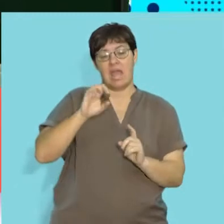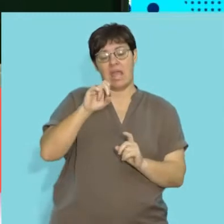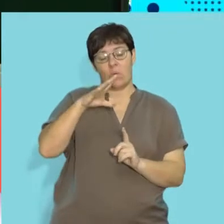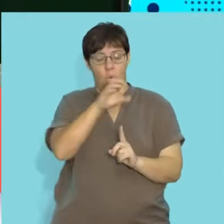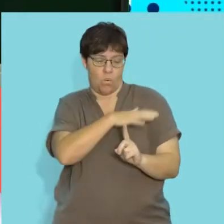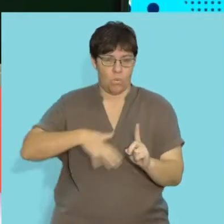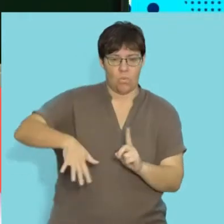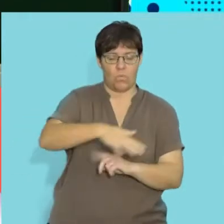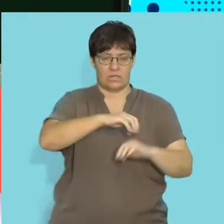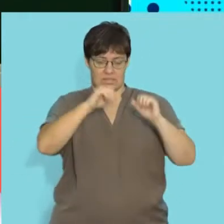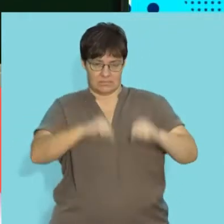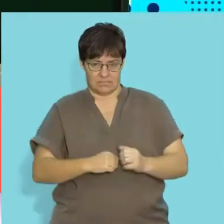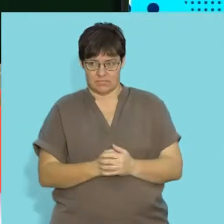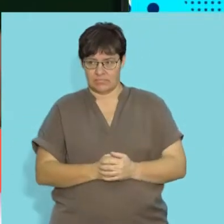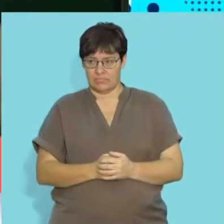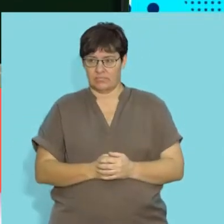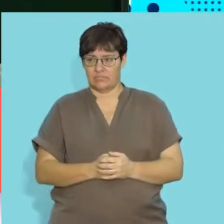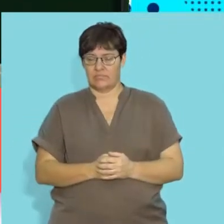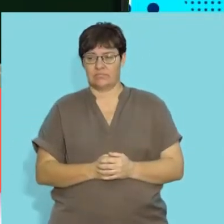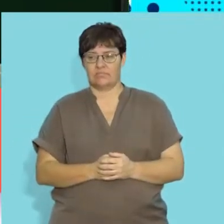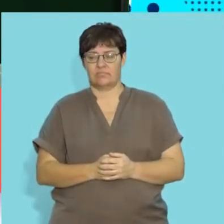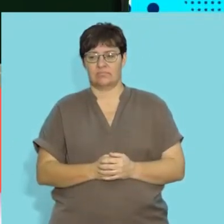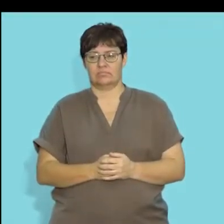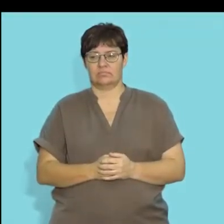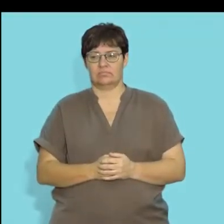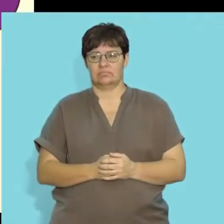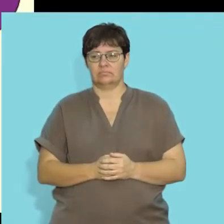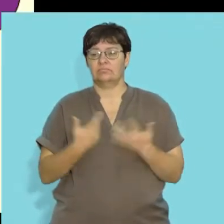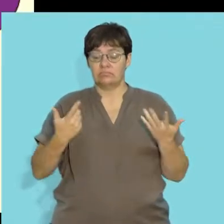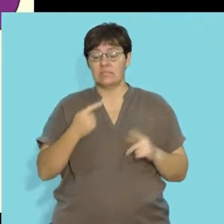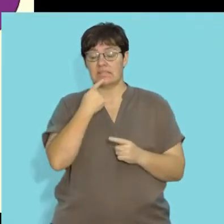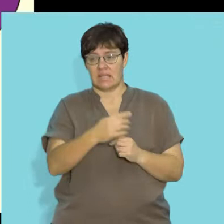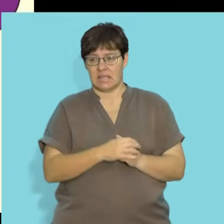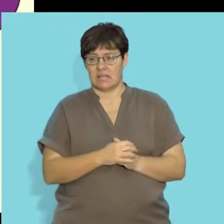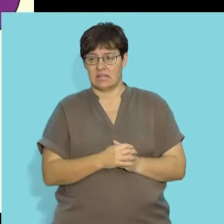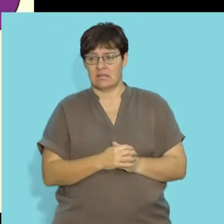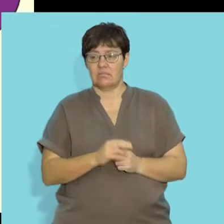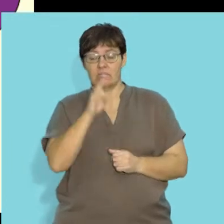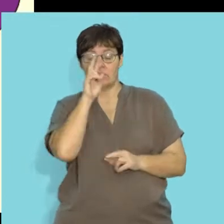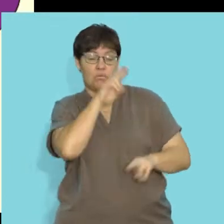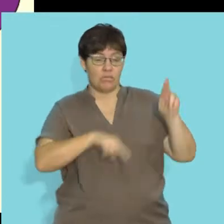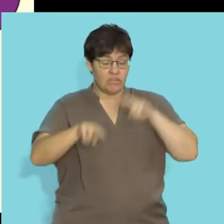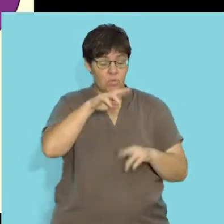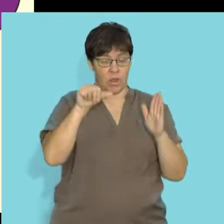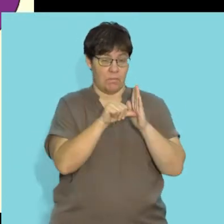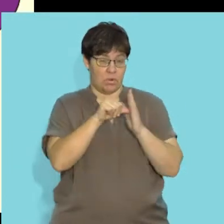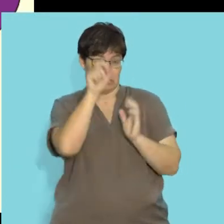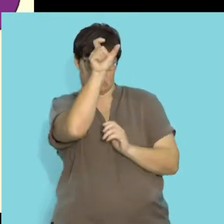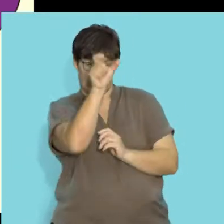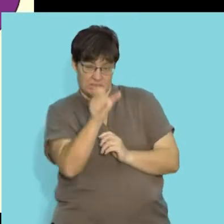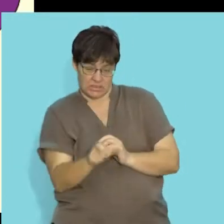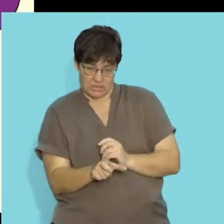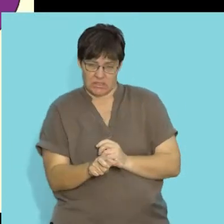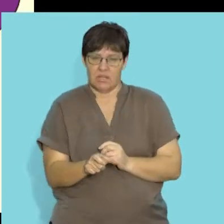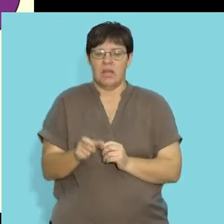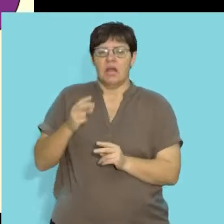and unpack what biotic factors are. So, as I mentioned, in our lesson, we're going to review some important terminology,